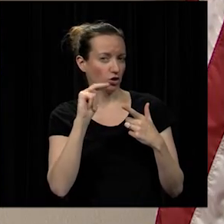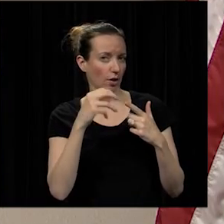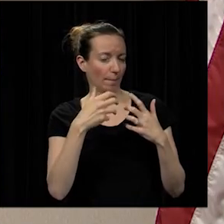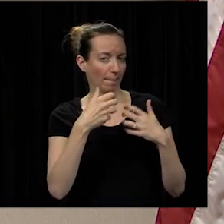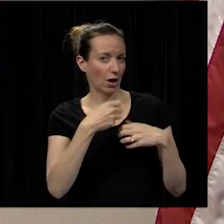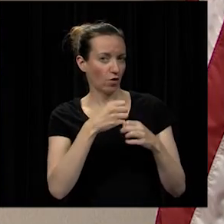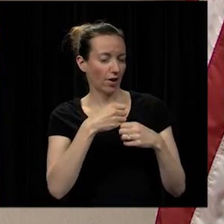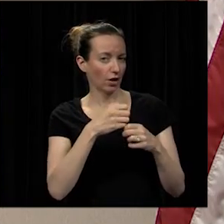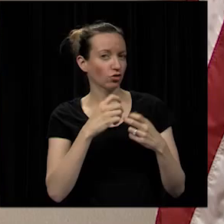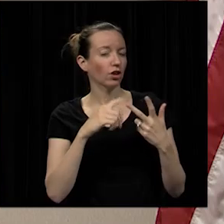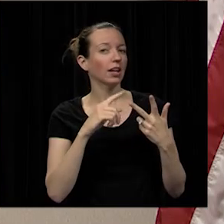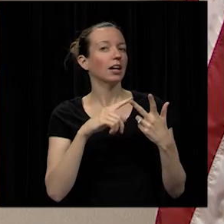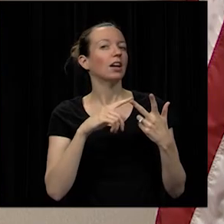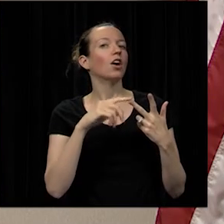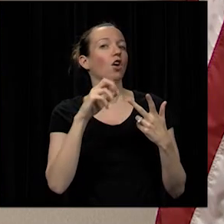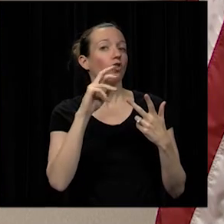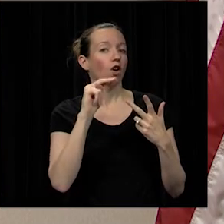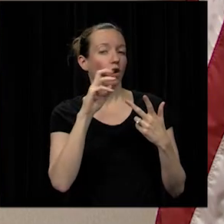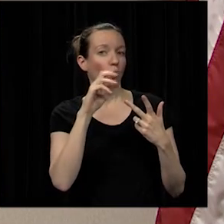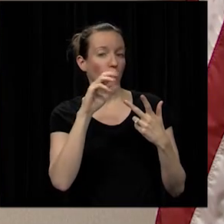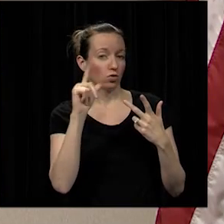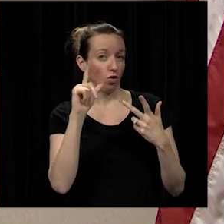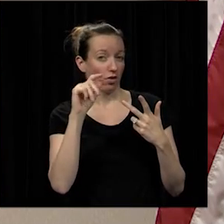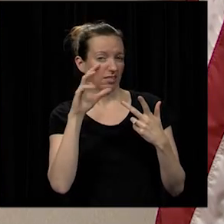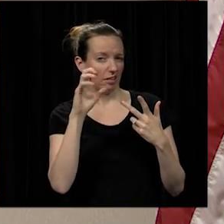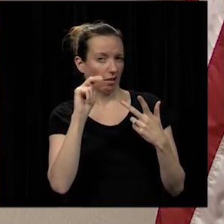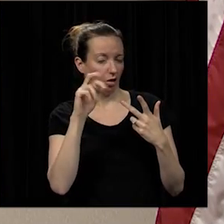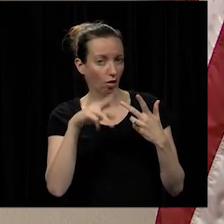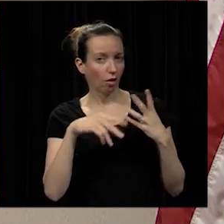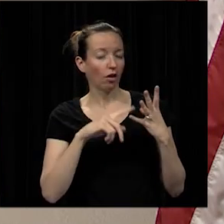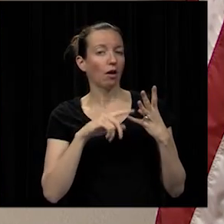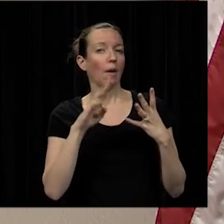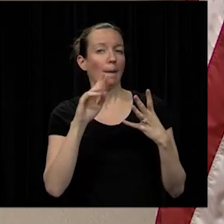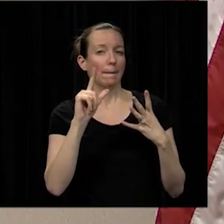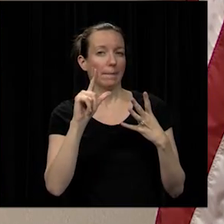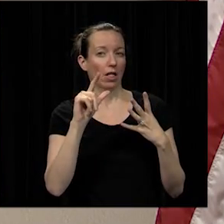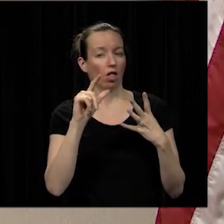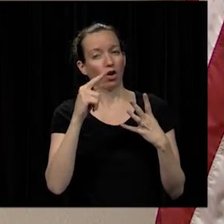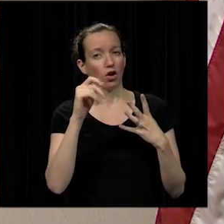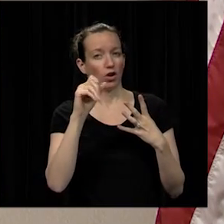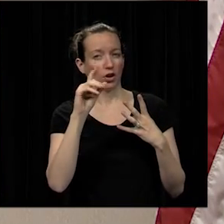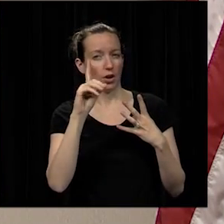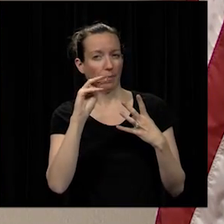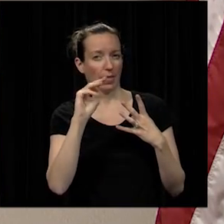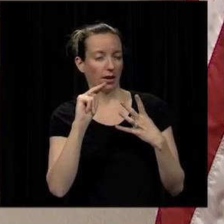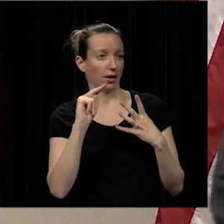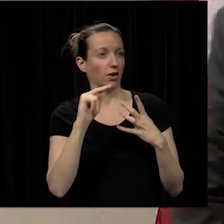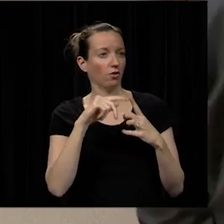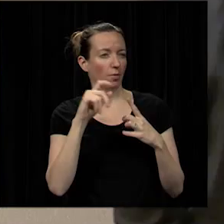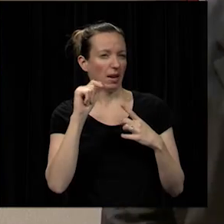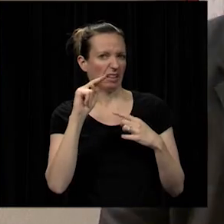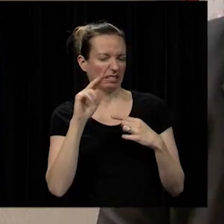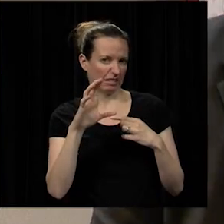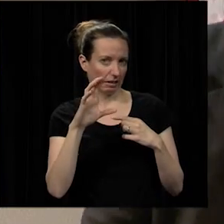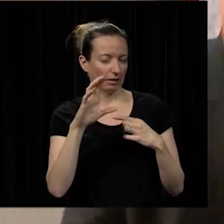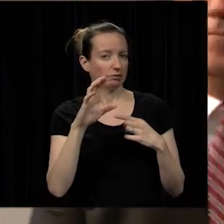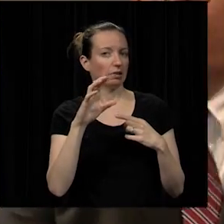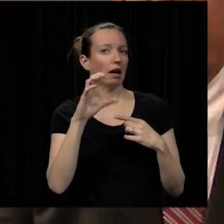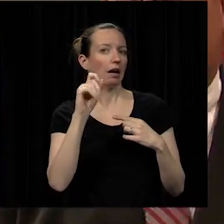woesel from cnr manufacturing and bill goodman from a e custom manufacturing the nt